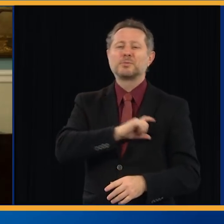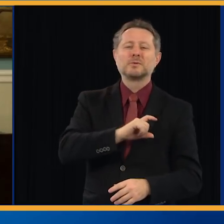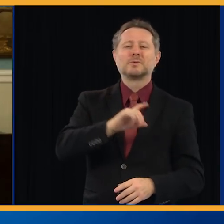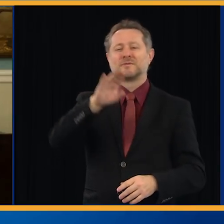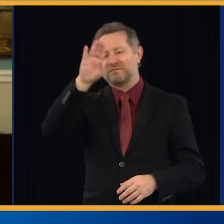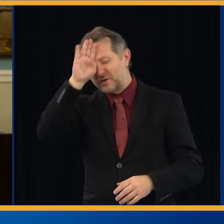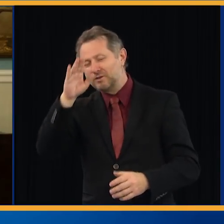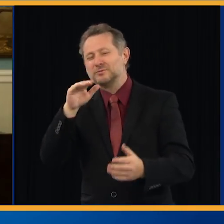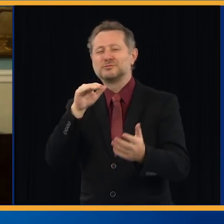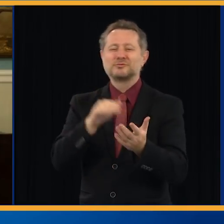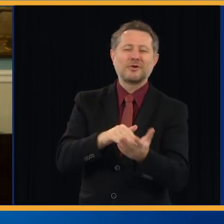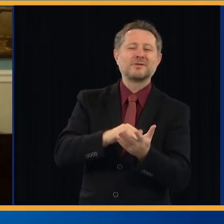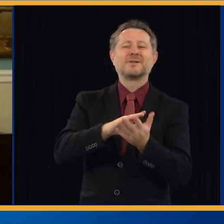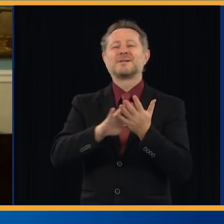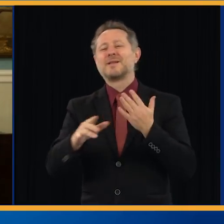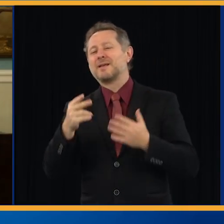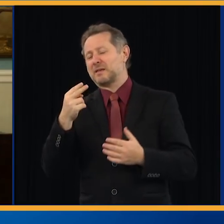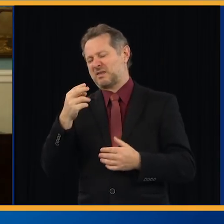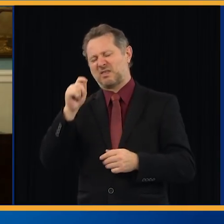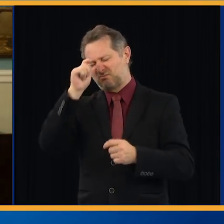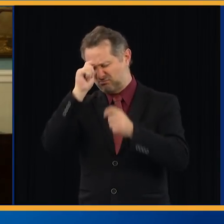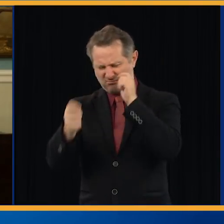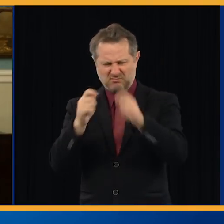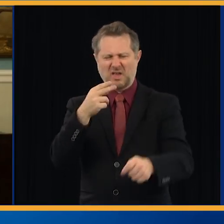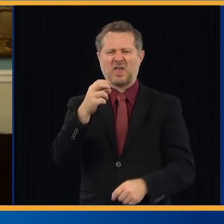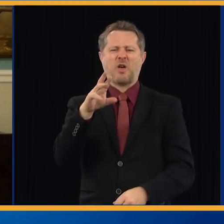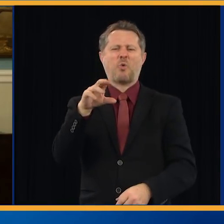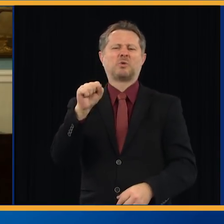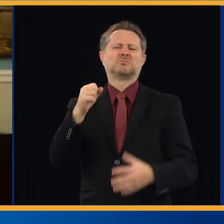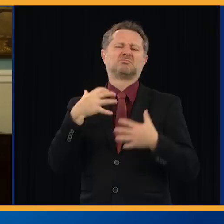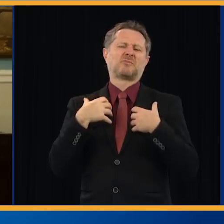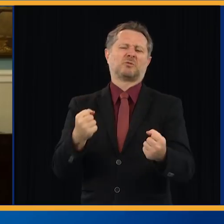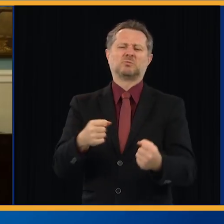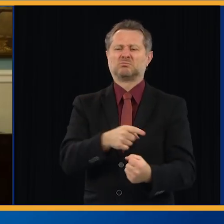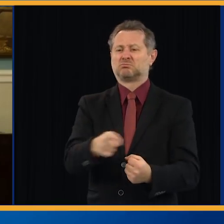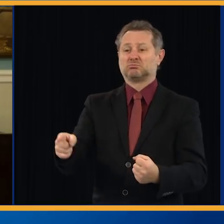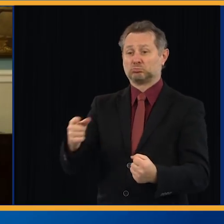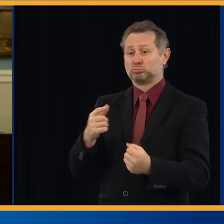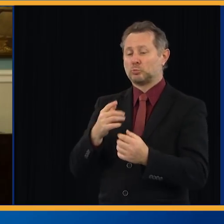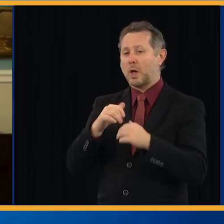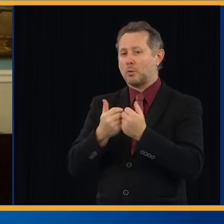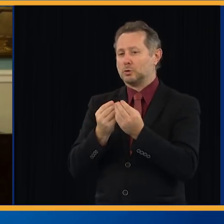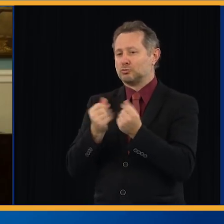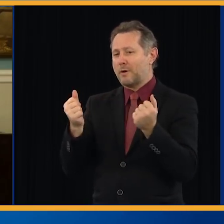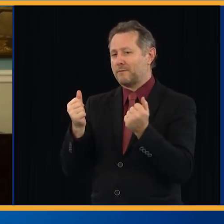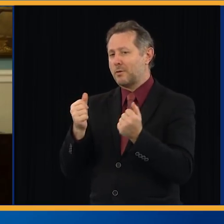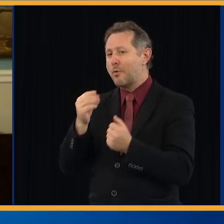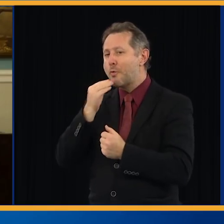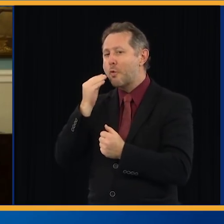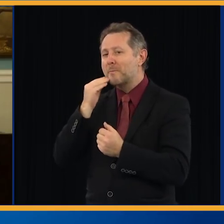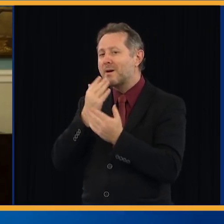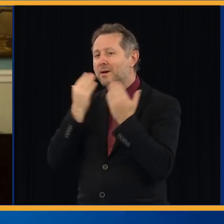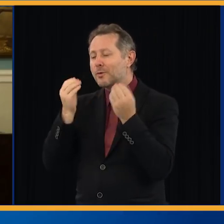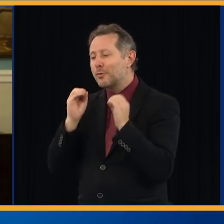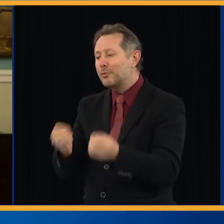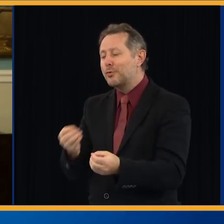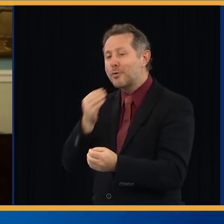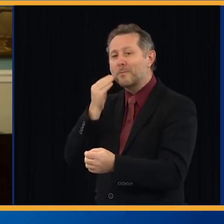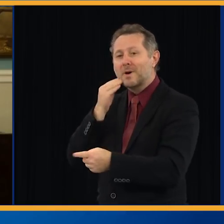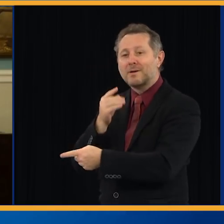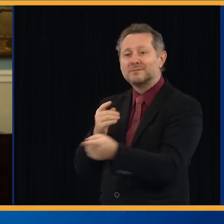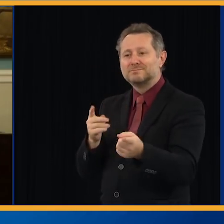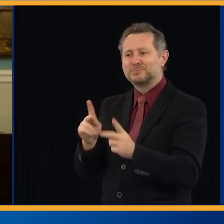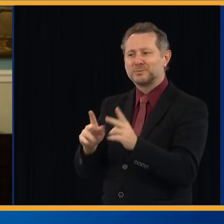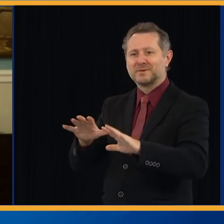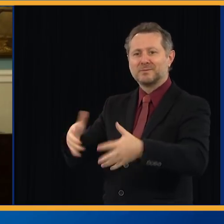why I think it's so important in terms of also addressing homelessness in a new and powerful way. But I first want to say, I